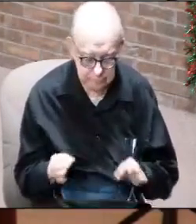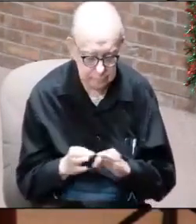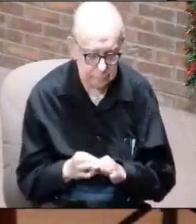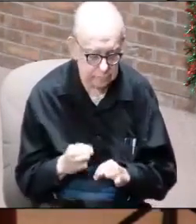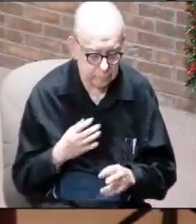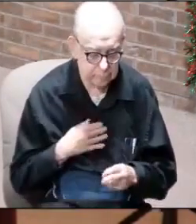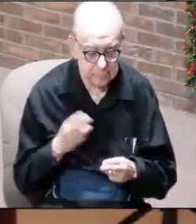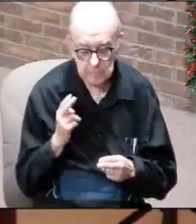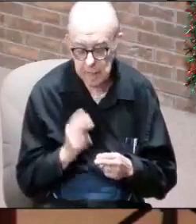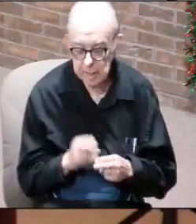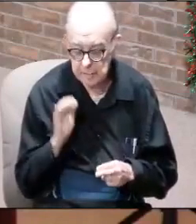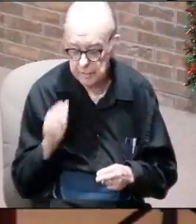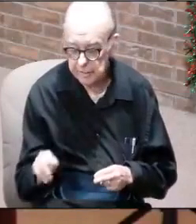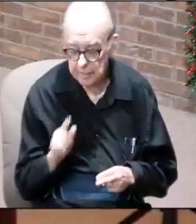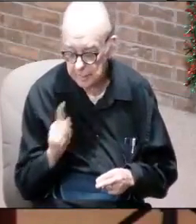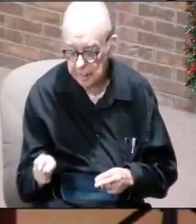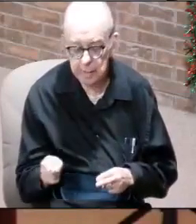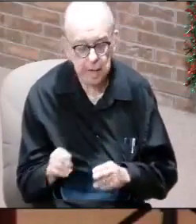my name's still in the book.